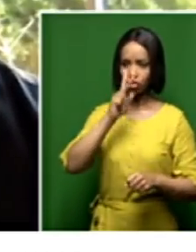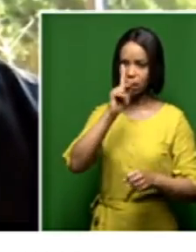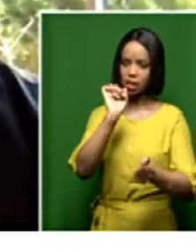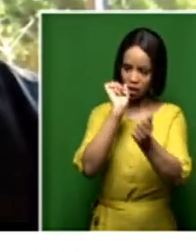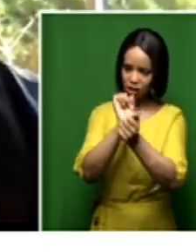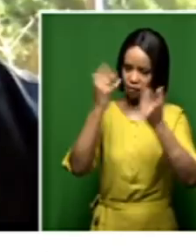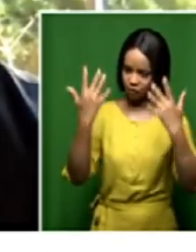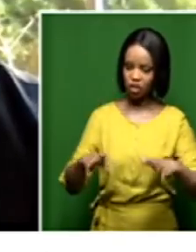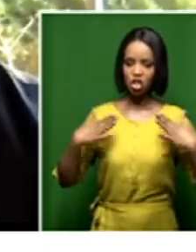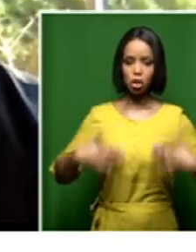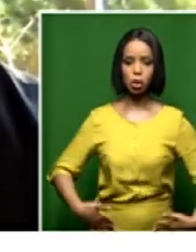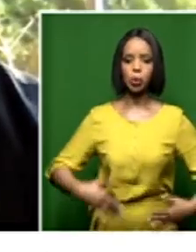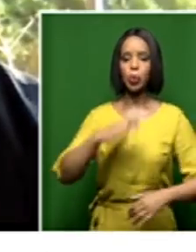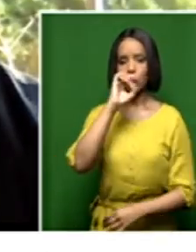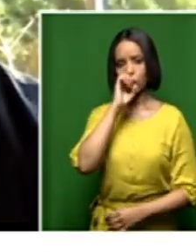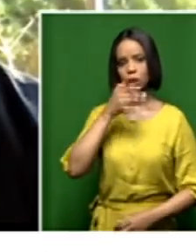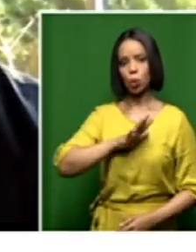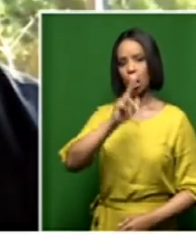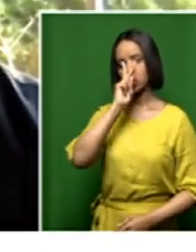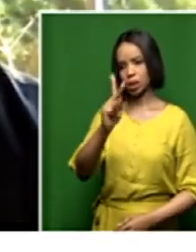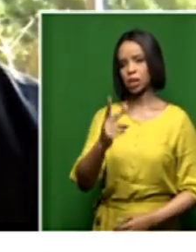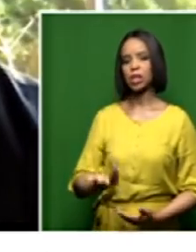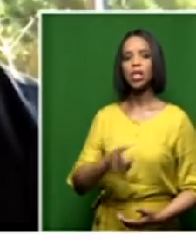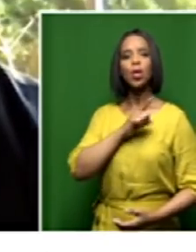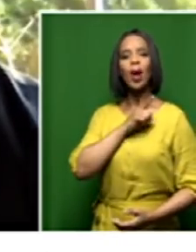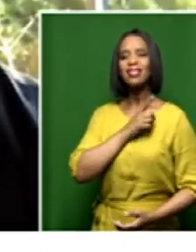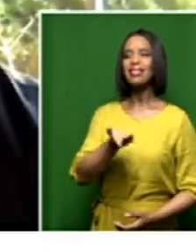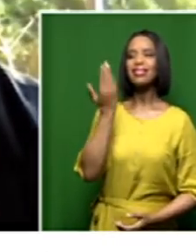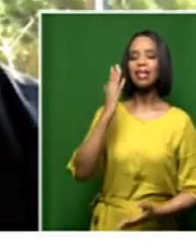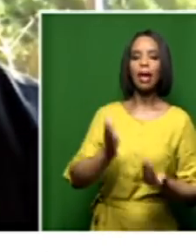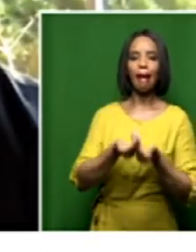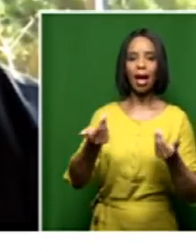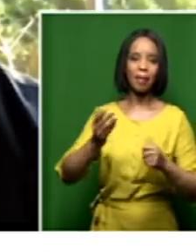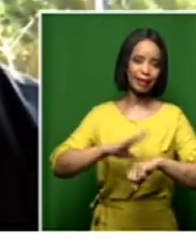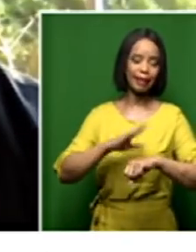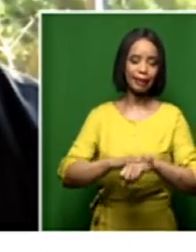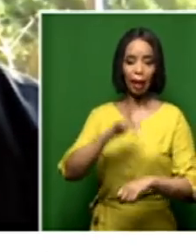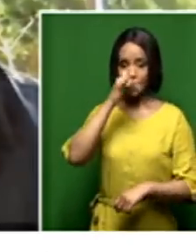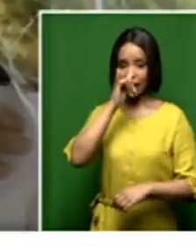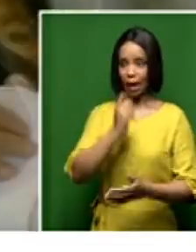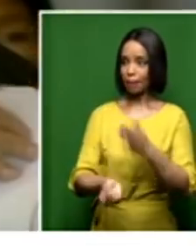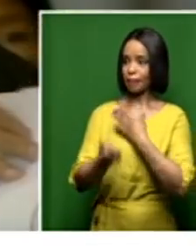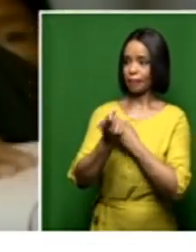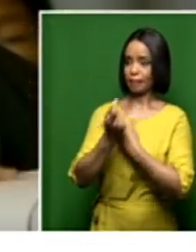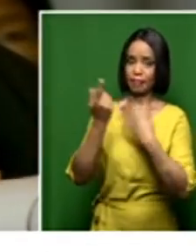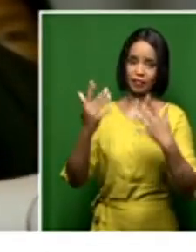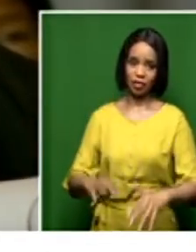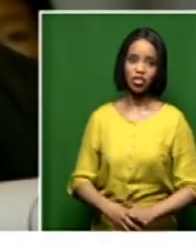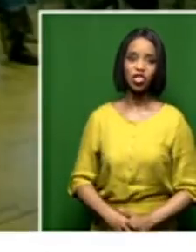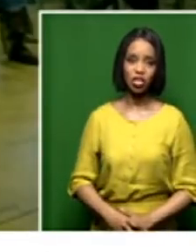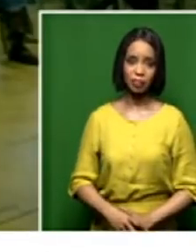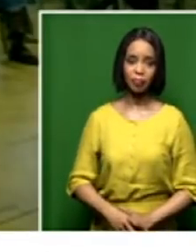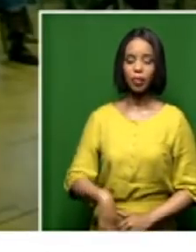being pursued with the same sort of vigour. But as Advocate Batoi said, she just came in three years ago.